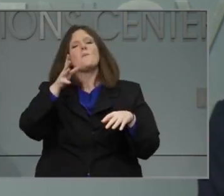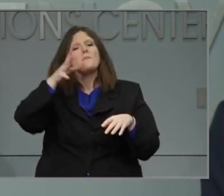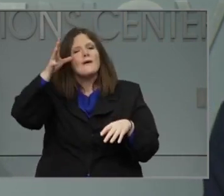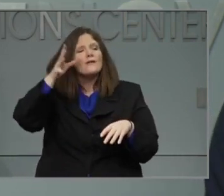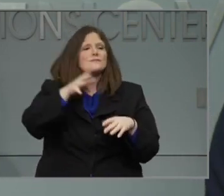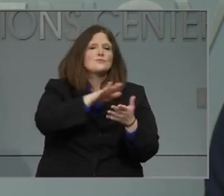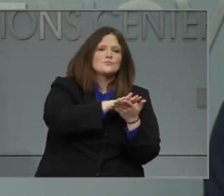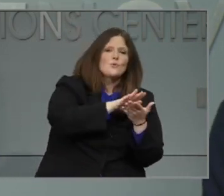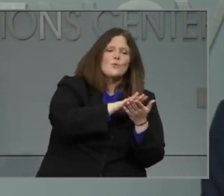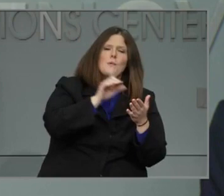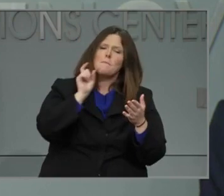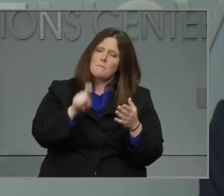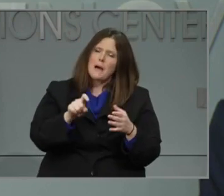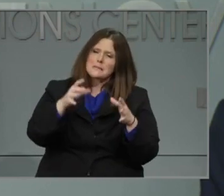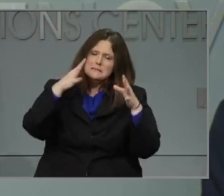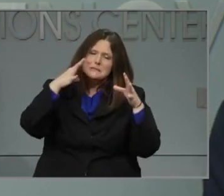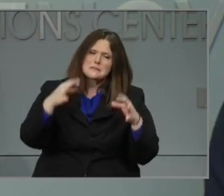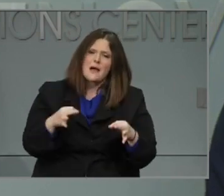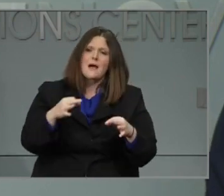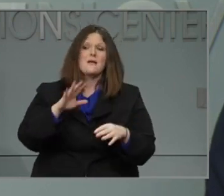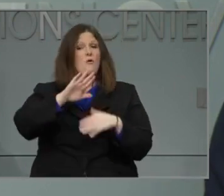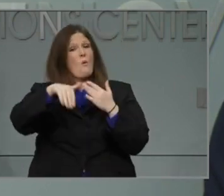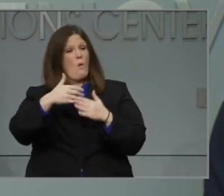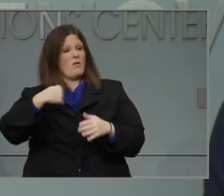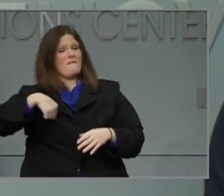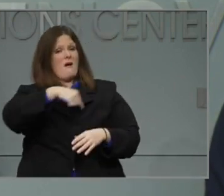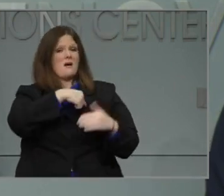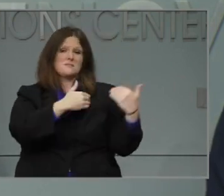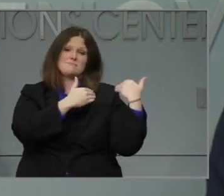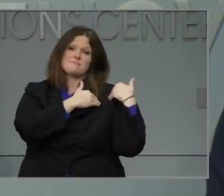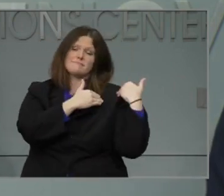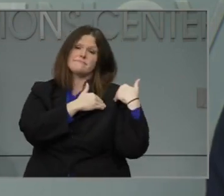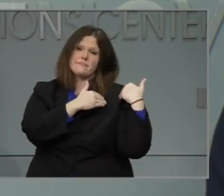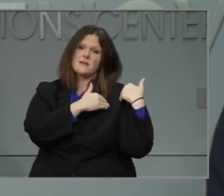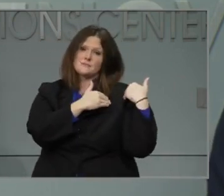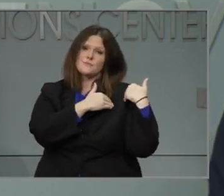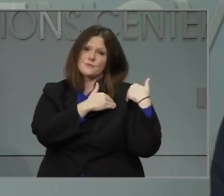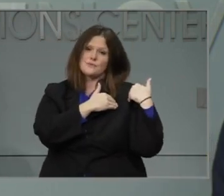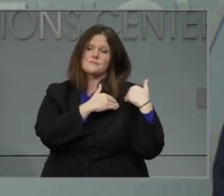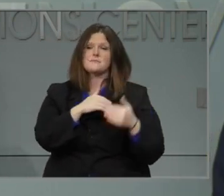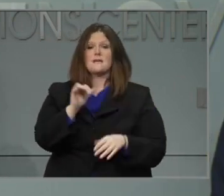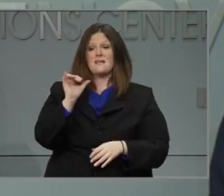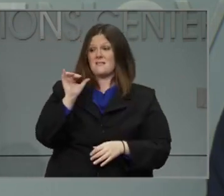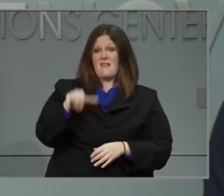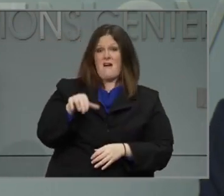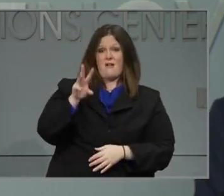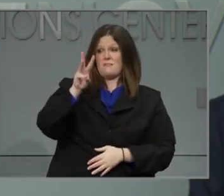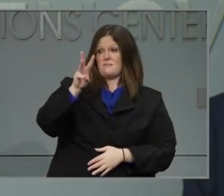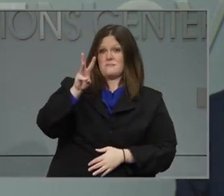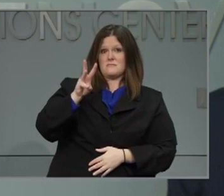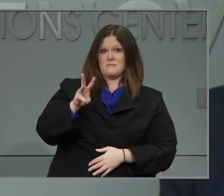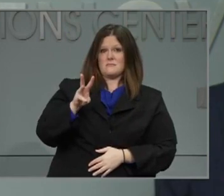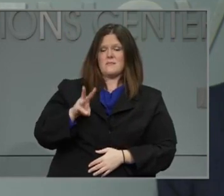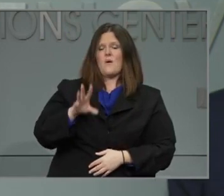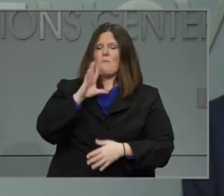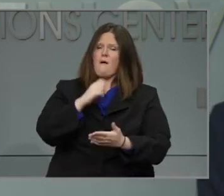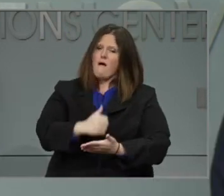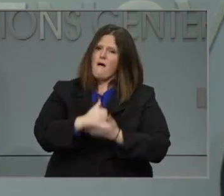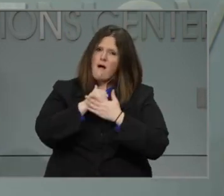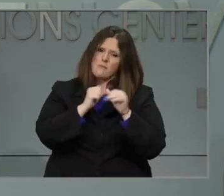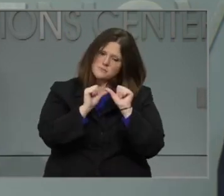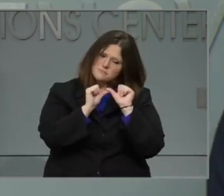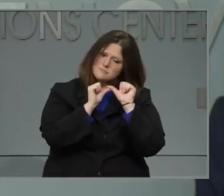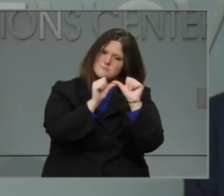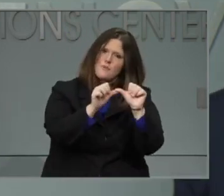all of us to protect our progress. Our individual actions, like those three Ws, will help keep our school doors open.